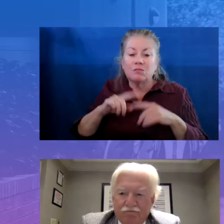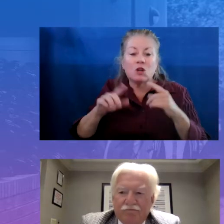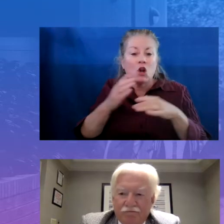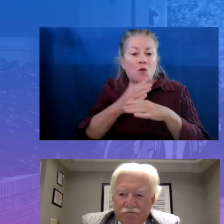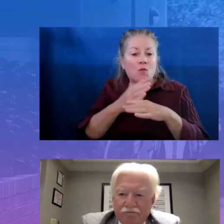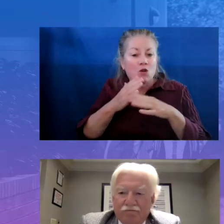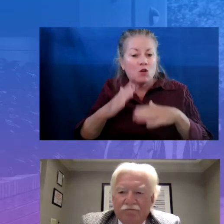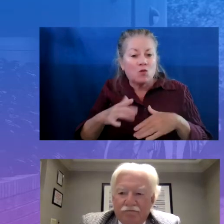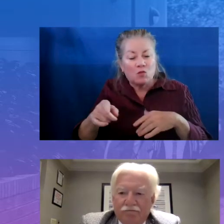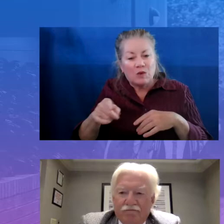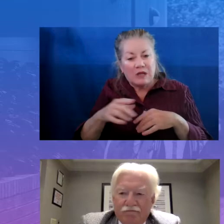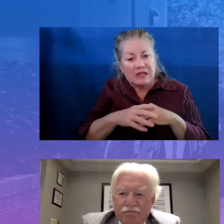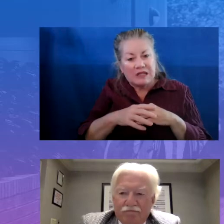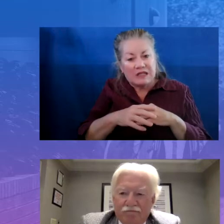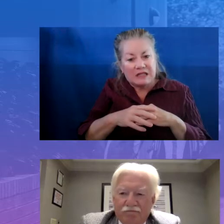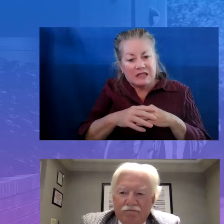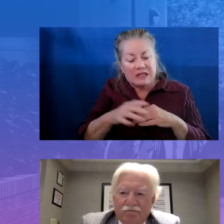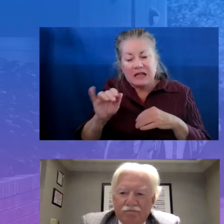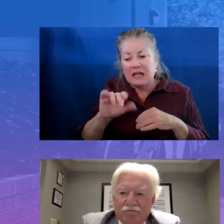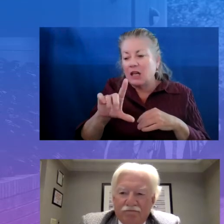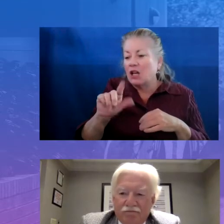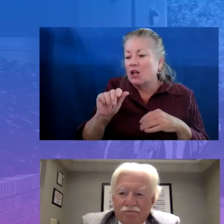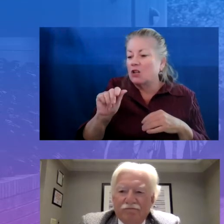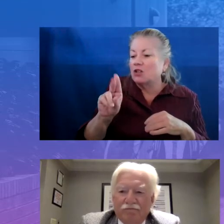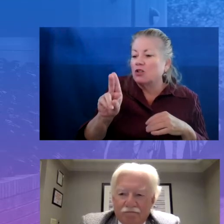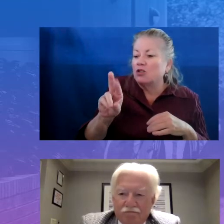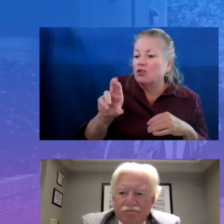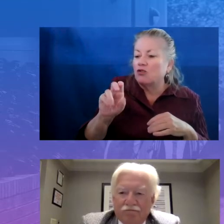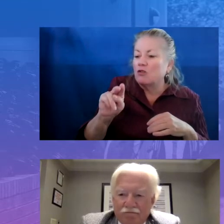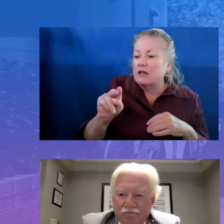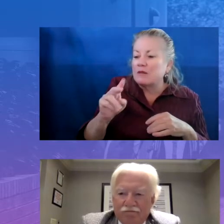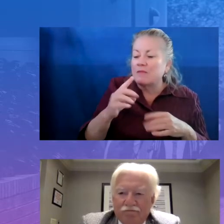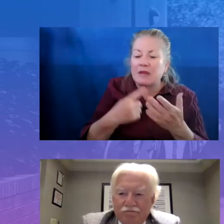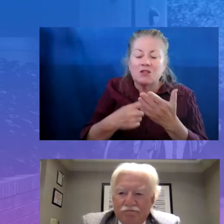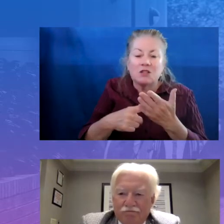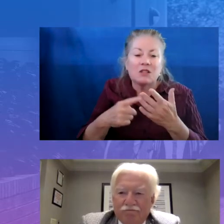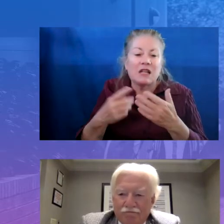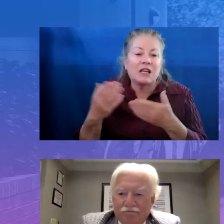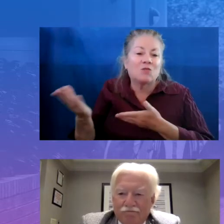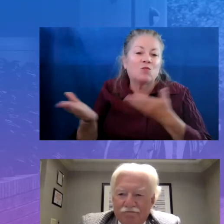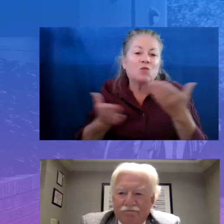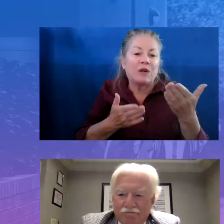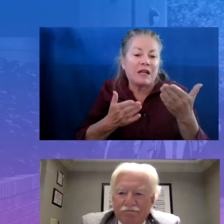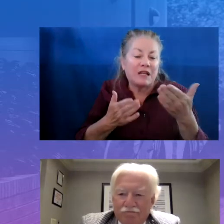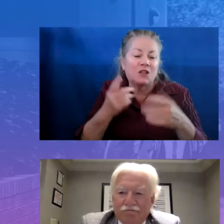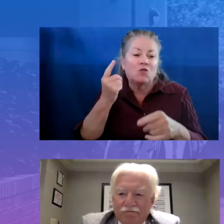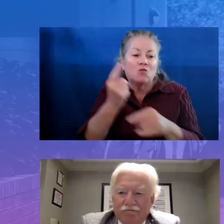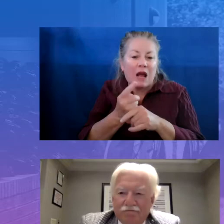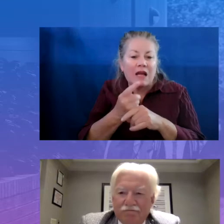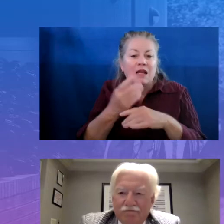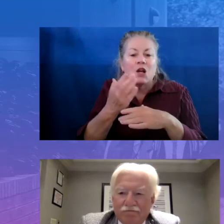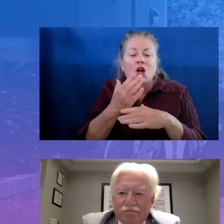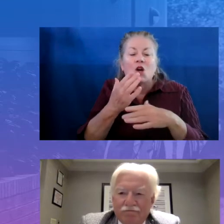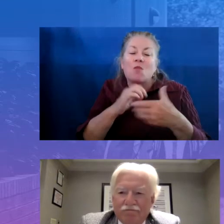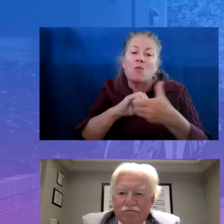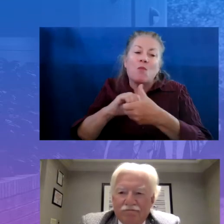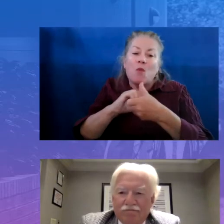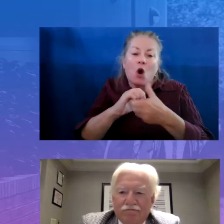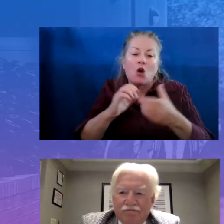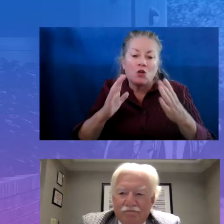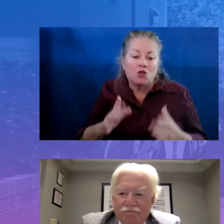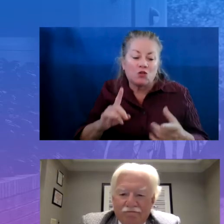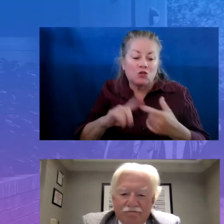Lauren mentioned, is really, they're able to bring the right partners to the table so that we can share